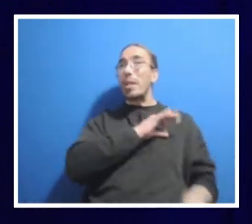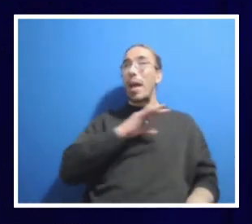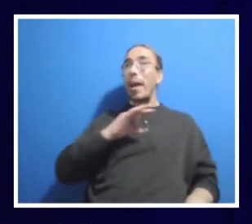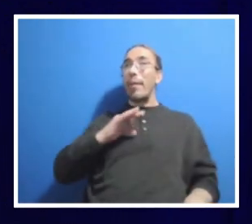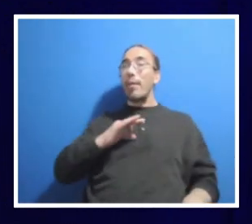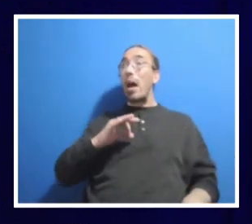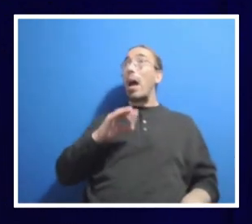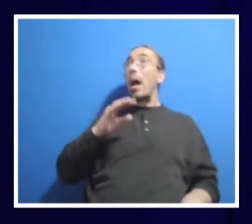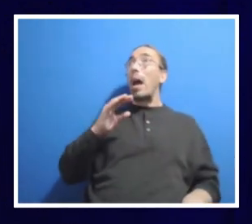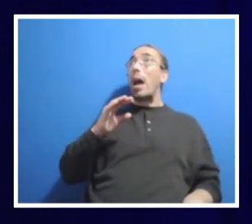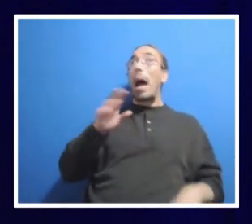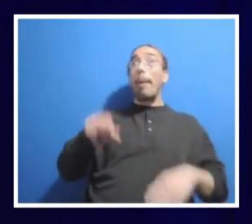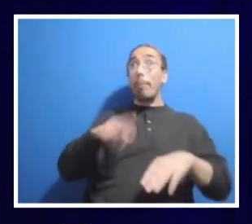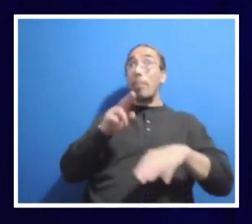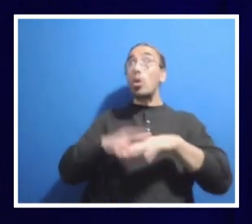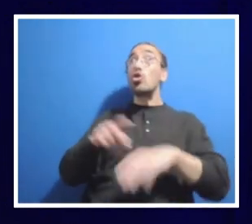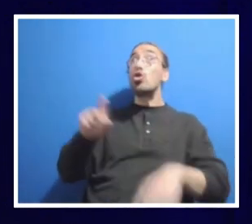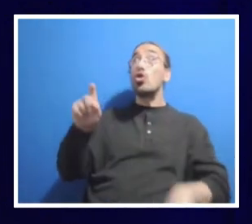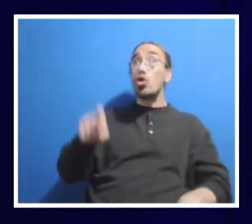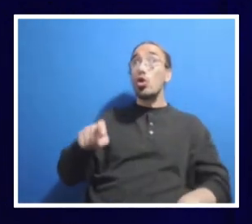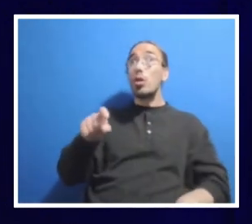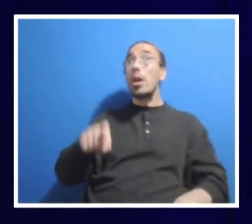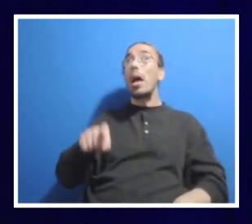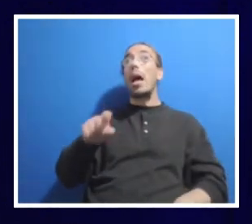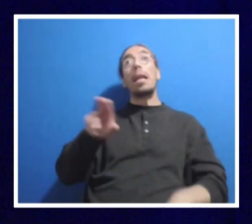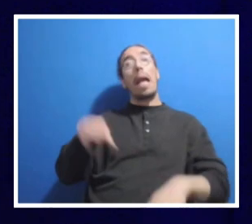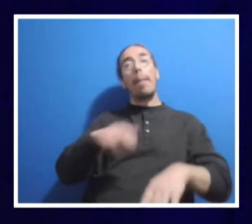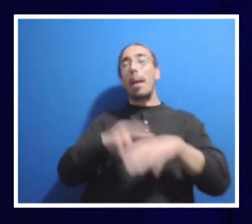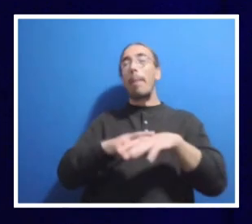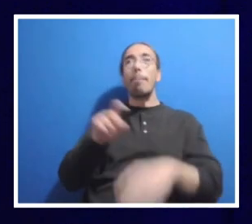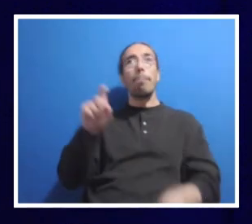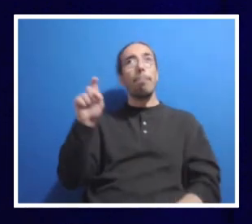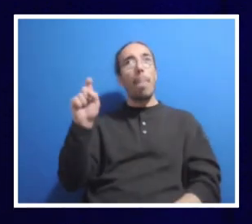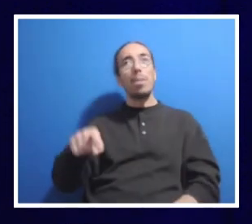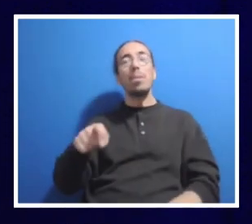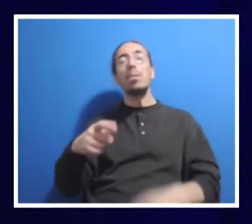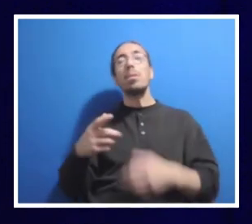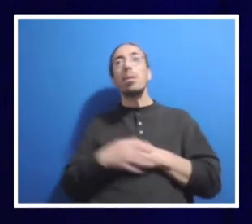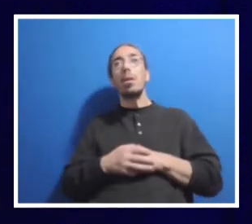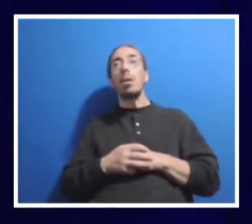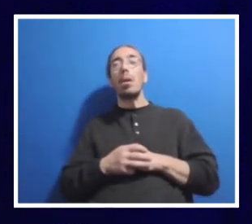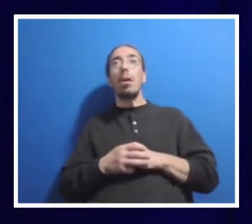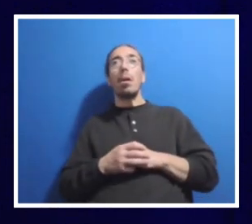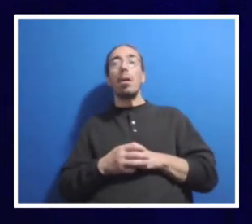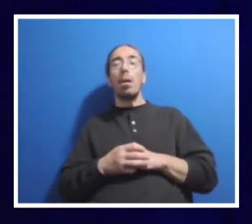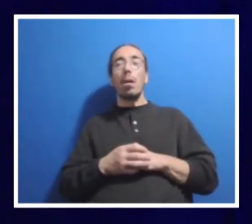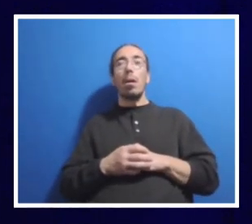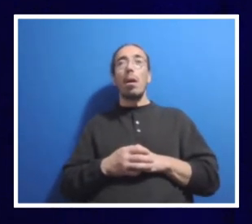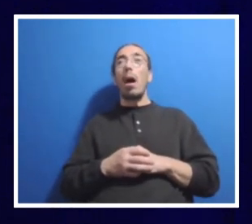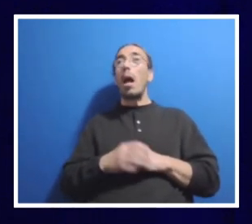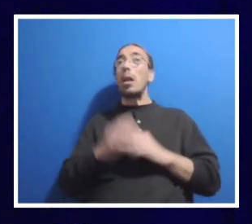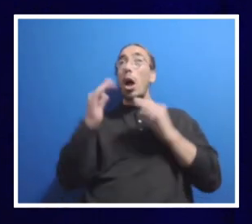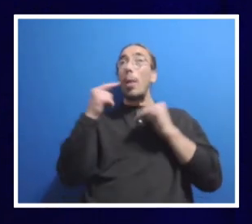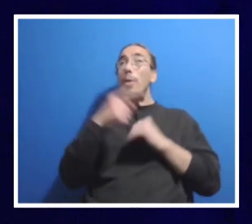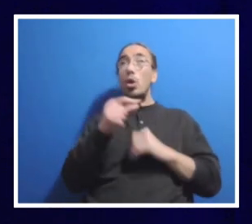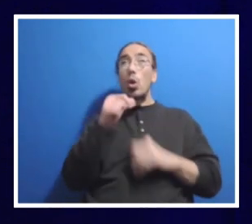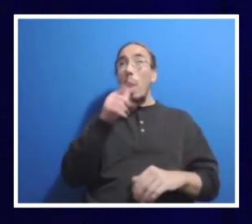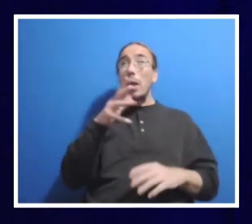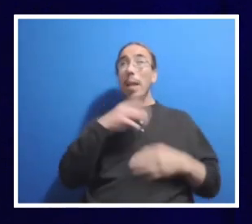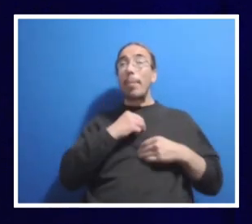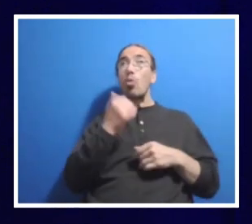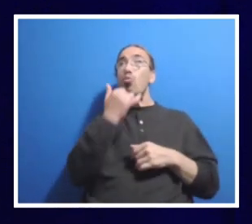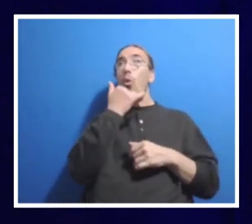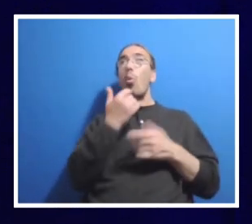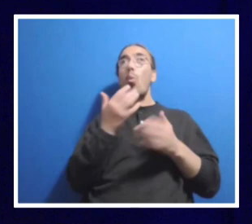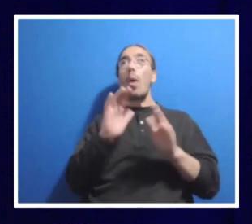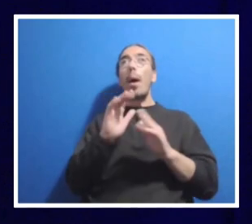should. And it absolutely must. I hope none of you take this the wrong way. But having, as somebody